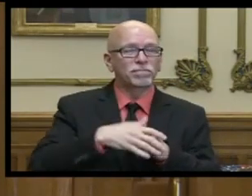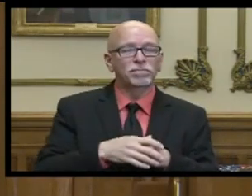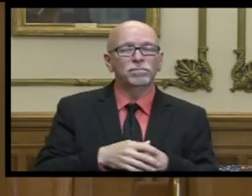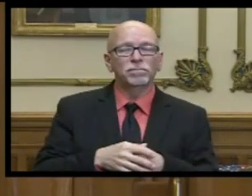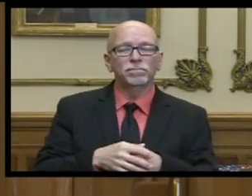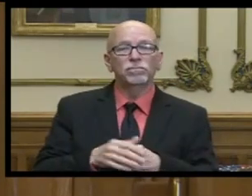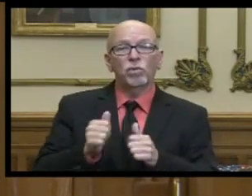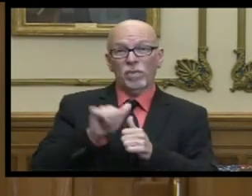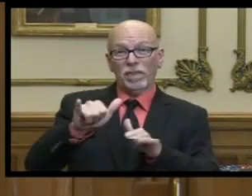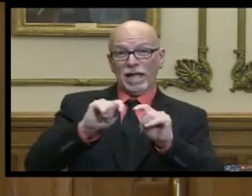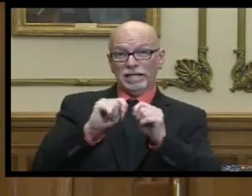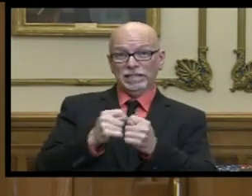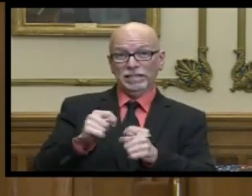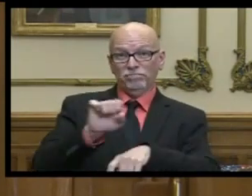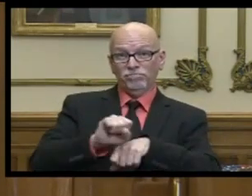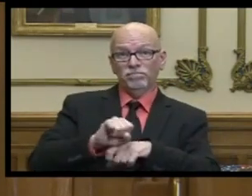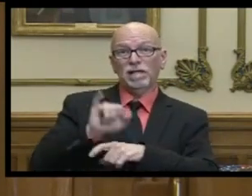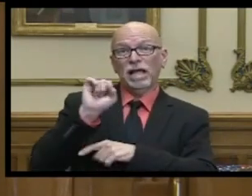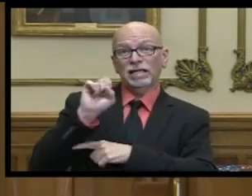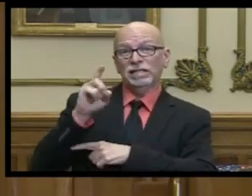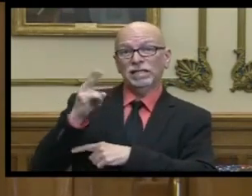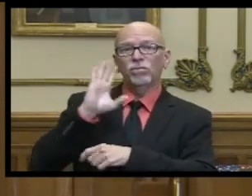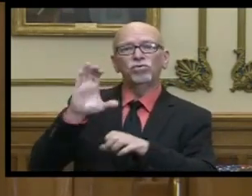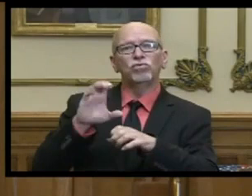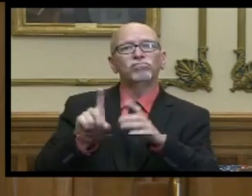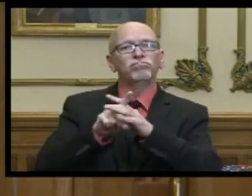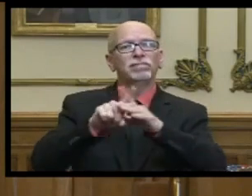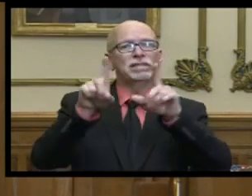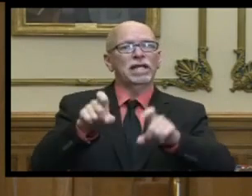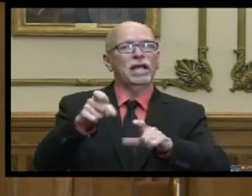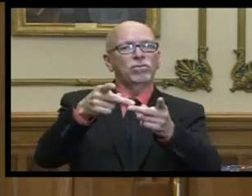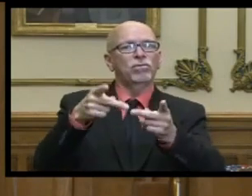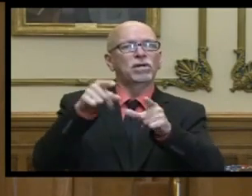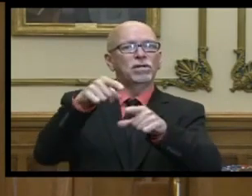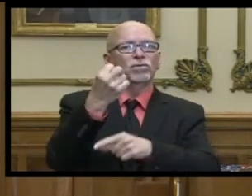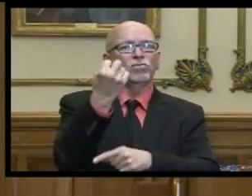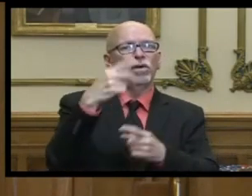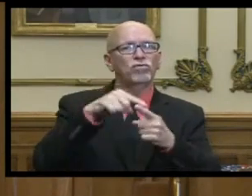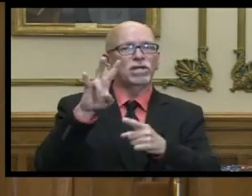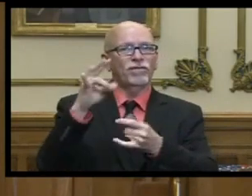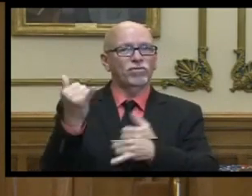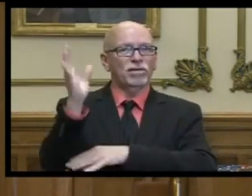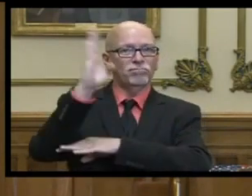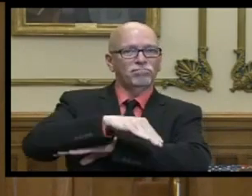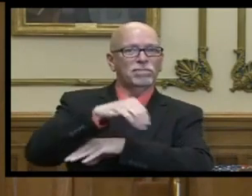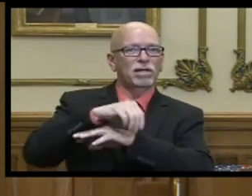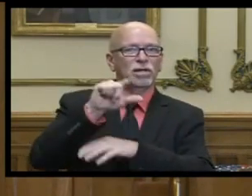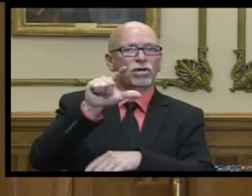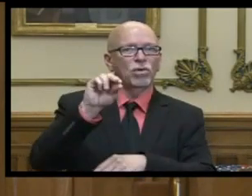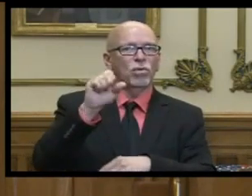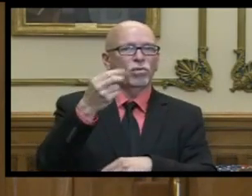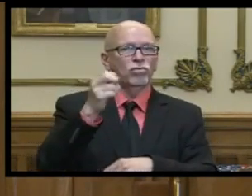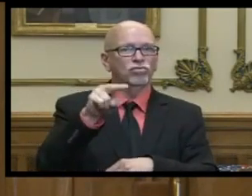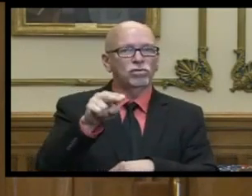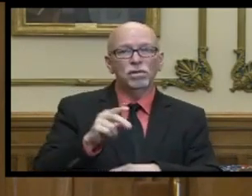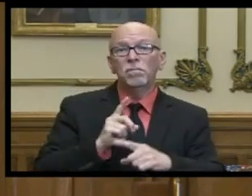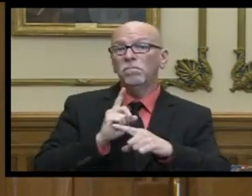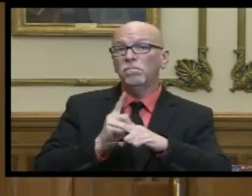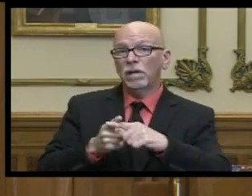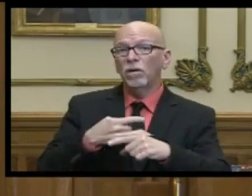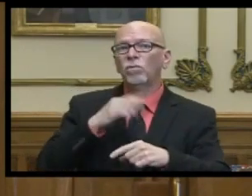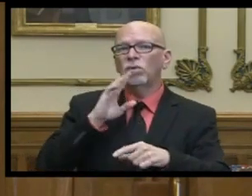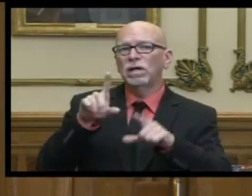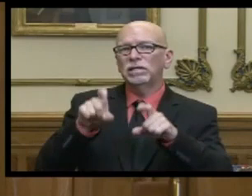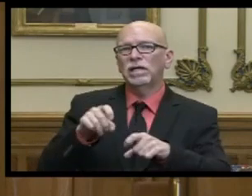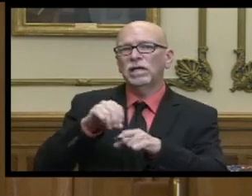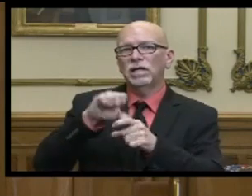the assistance of this team isch is doing a pop-up testing location from 12 to 7 today in goshen additionally we will be